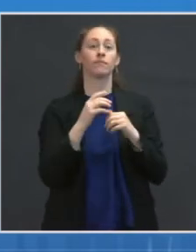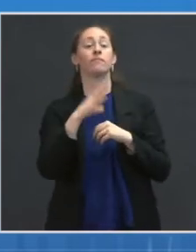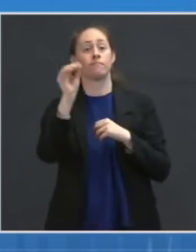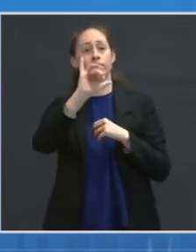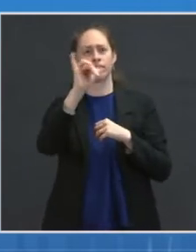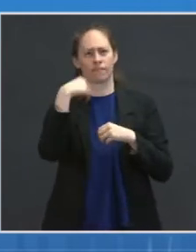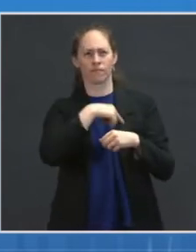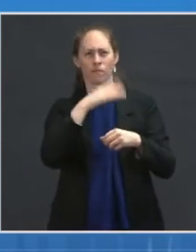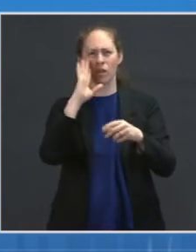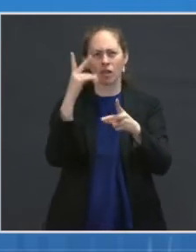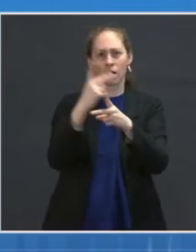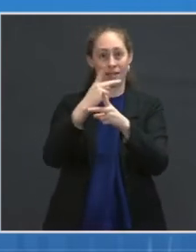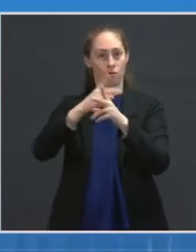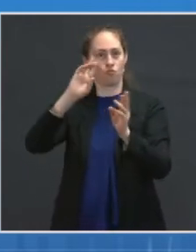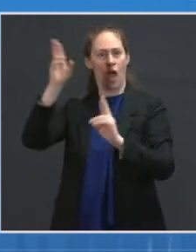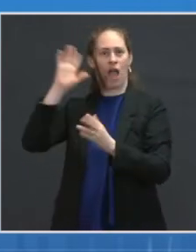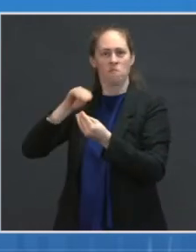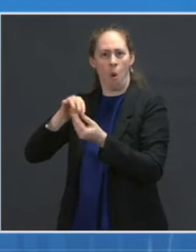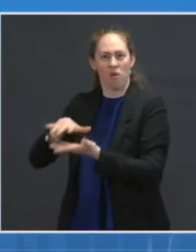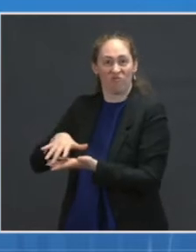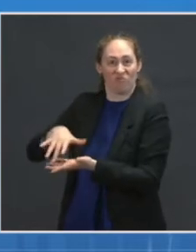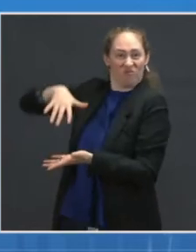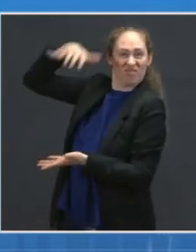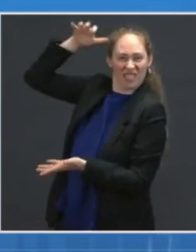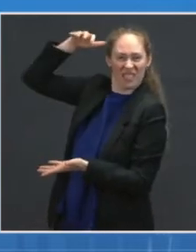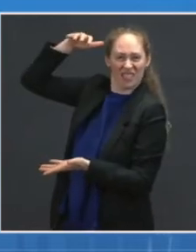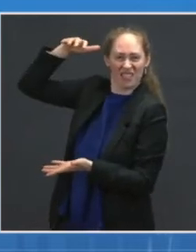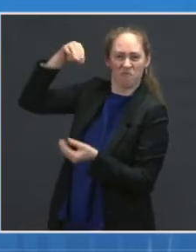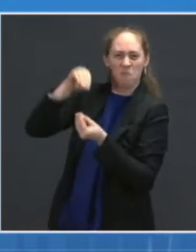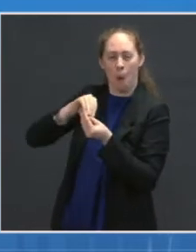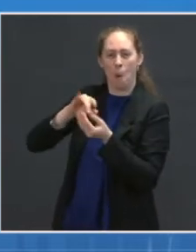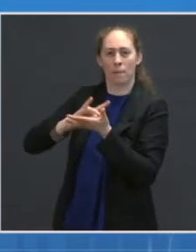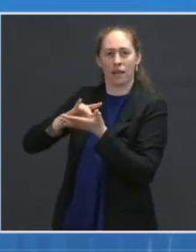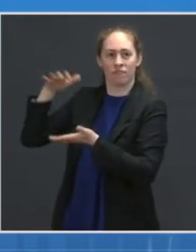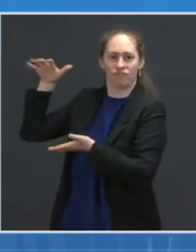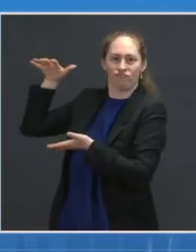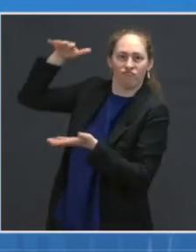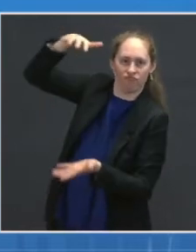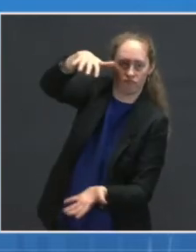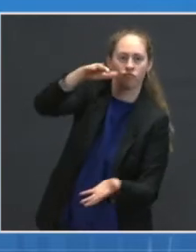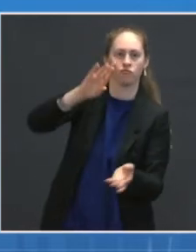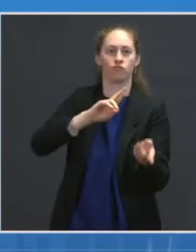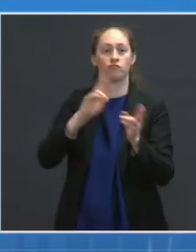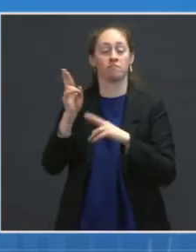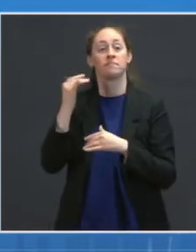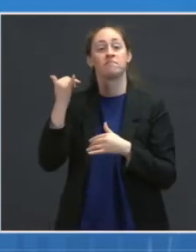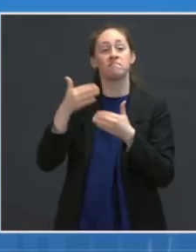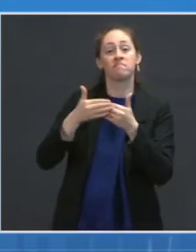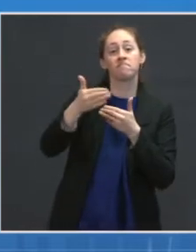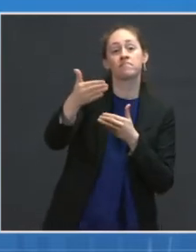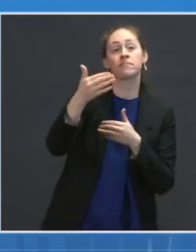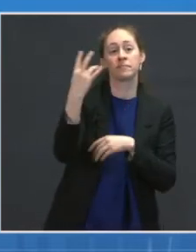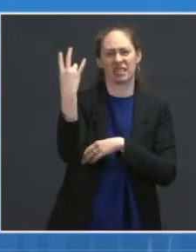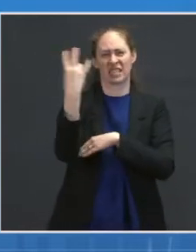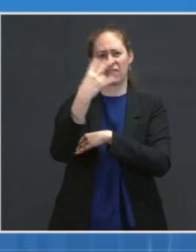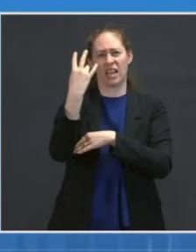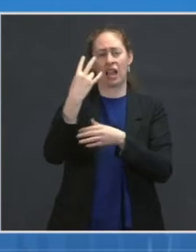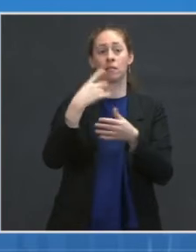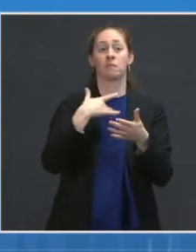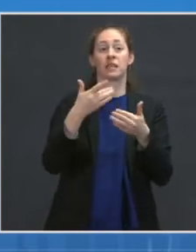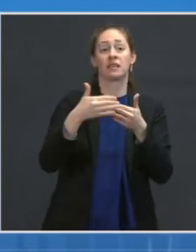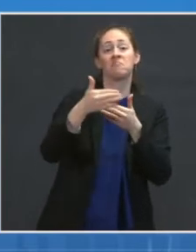Whatever reduction we see in our seven-day average this week in vaccinations from the weather,